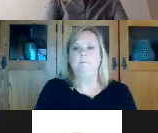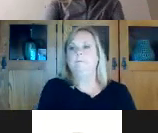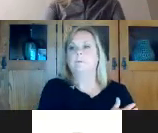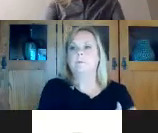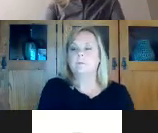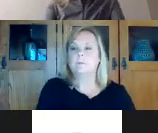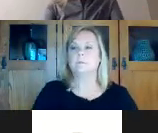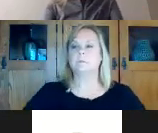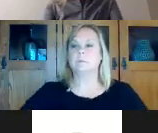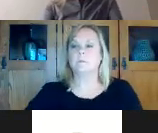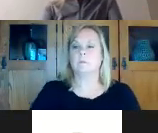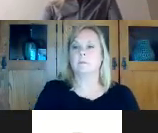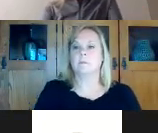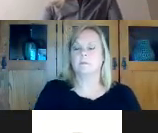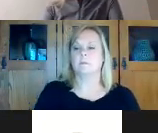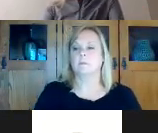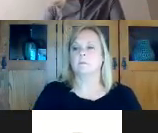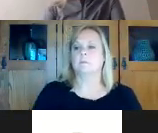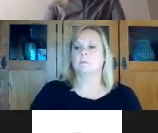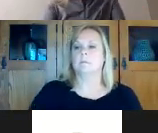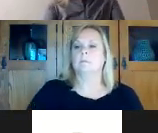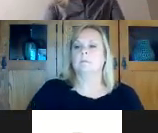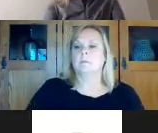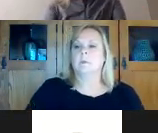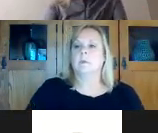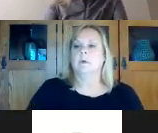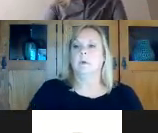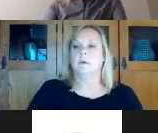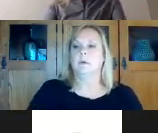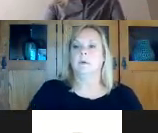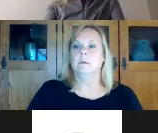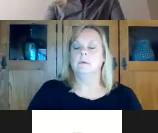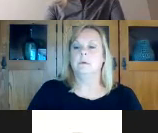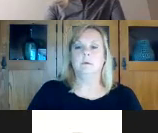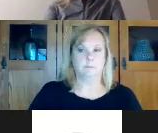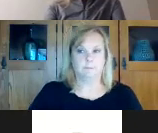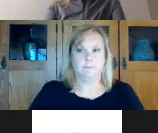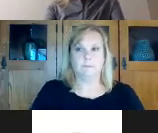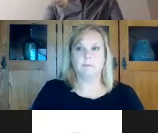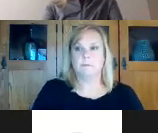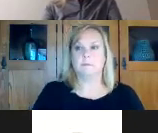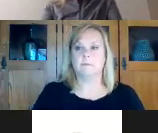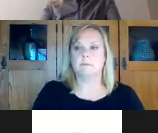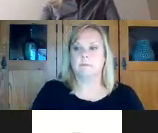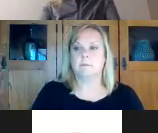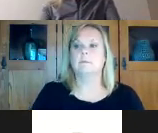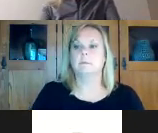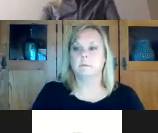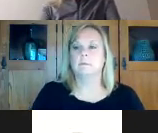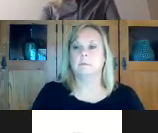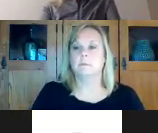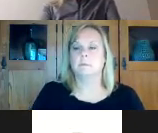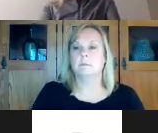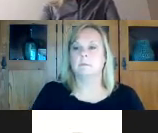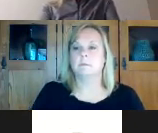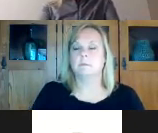and Ashley Walker also with Department of Health Services will be monitoring that throughout and trying to address questions or comments